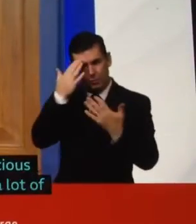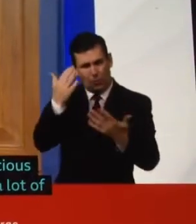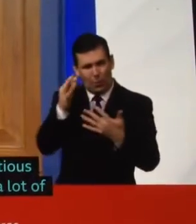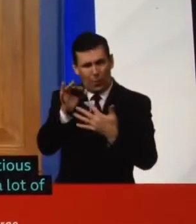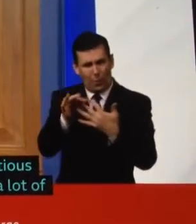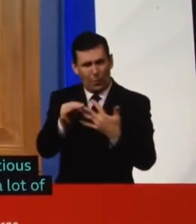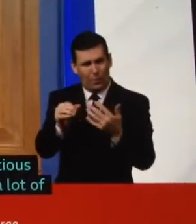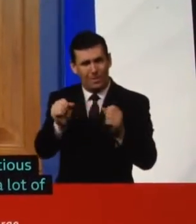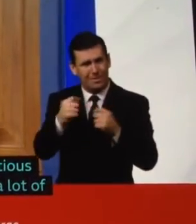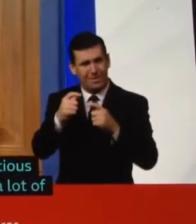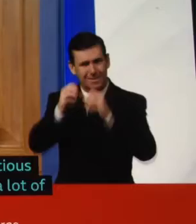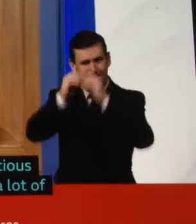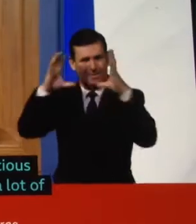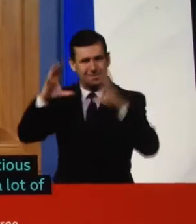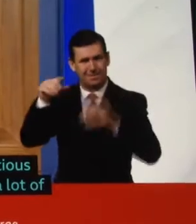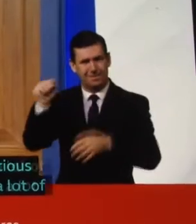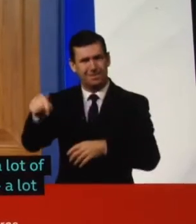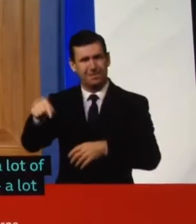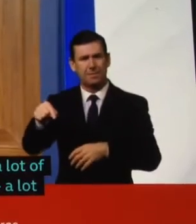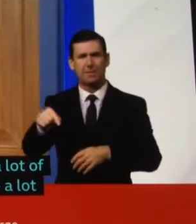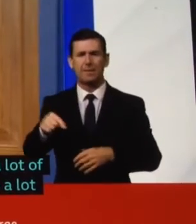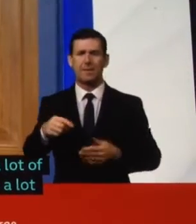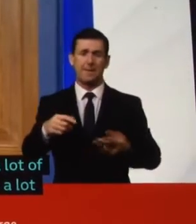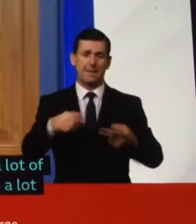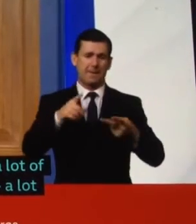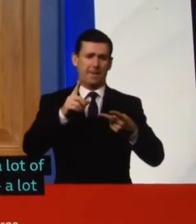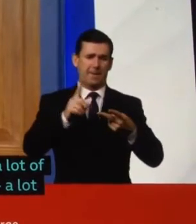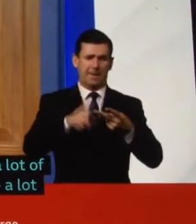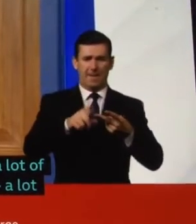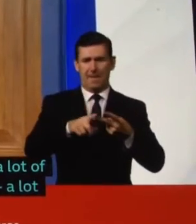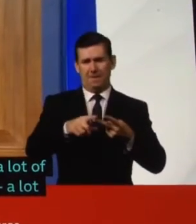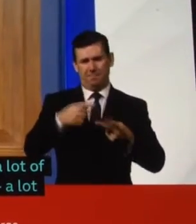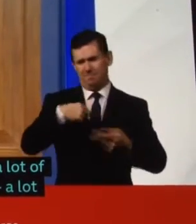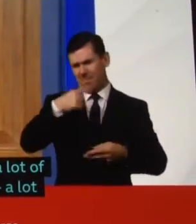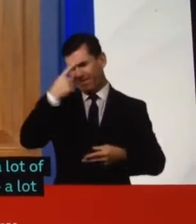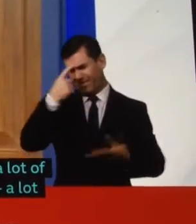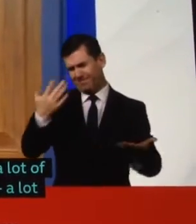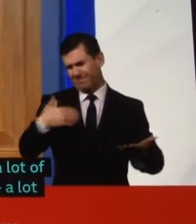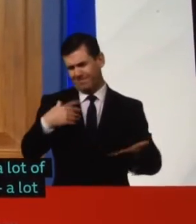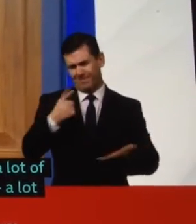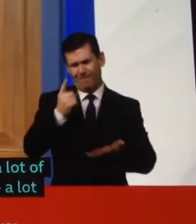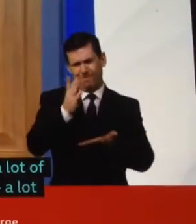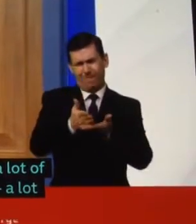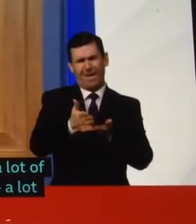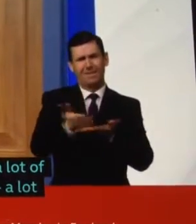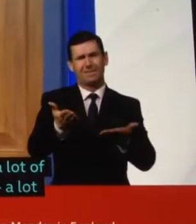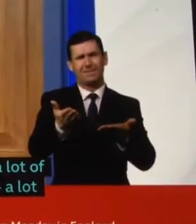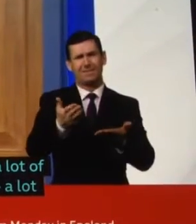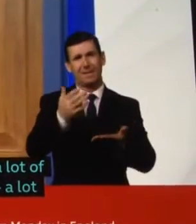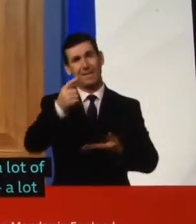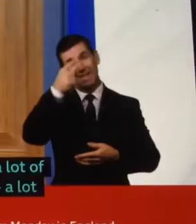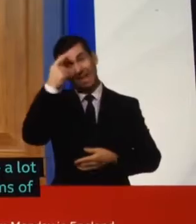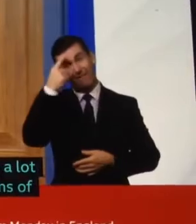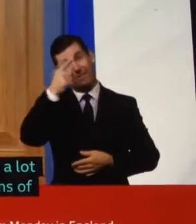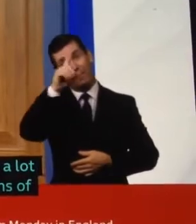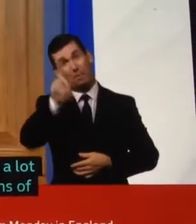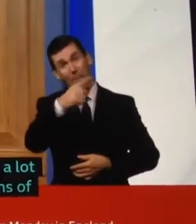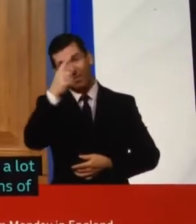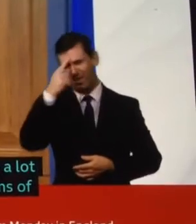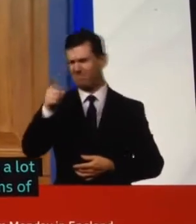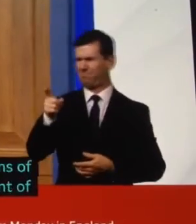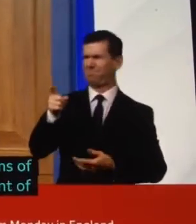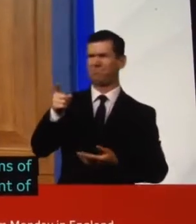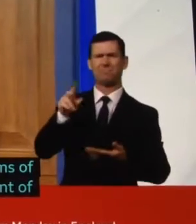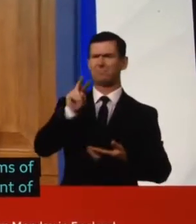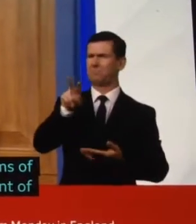other areas, I mean, yes, I mean, I think it's a statement of fact that when people think there's unfairness, and particularly if they think there's unfairness